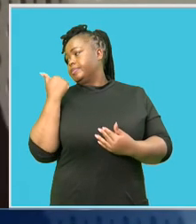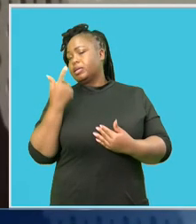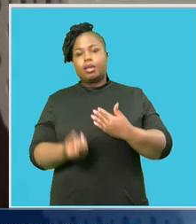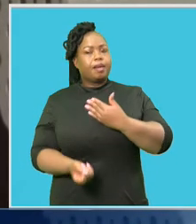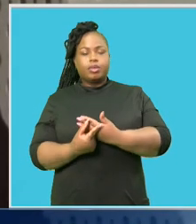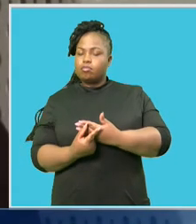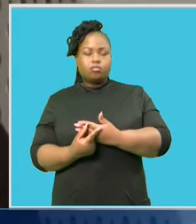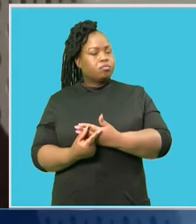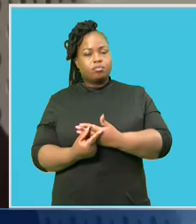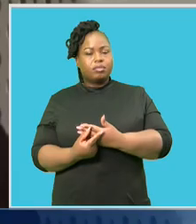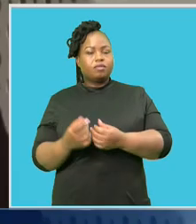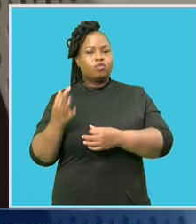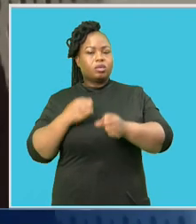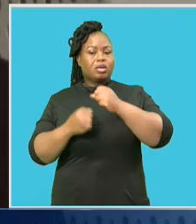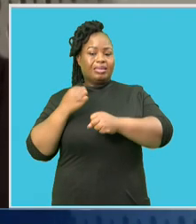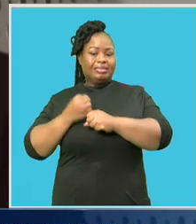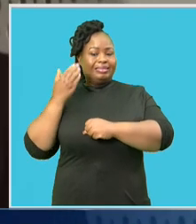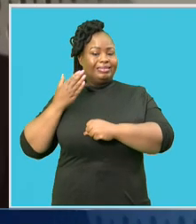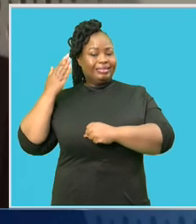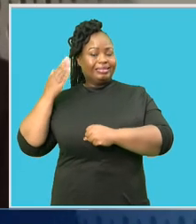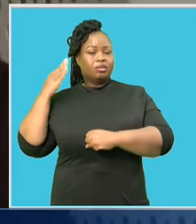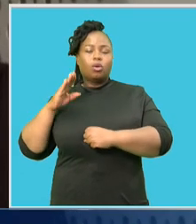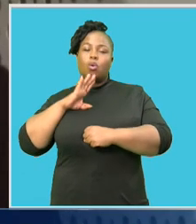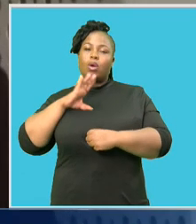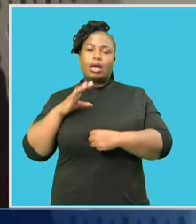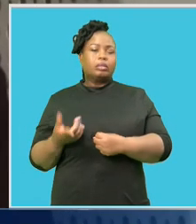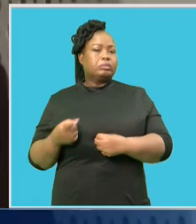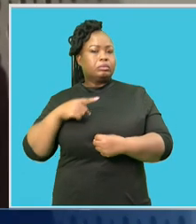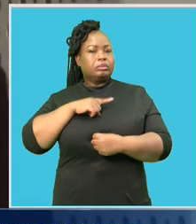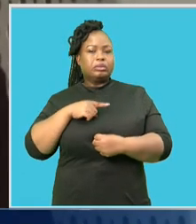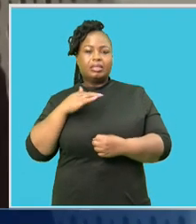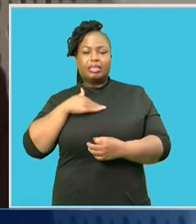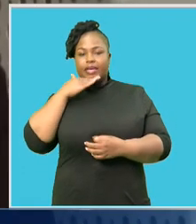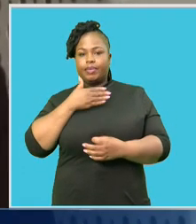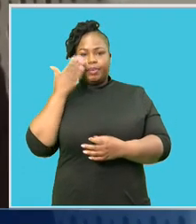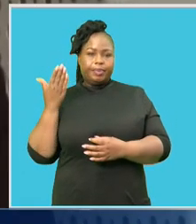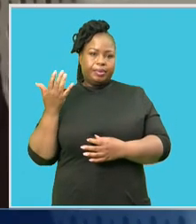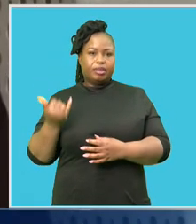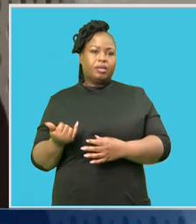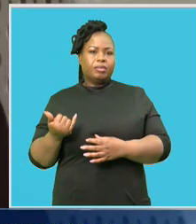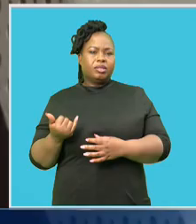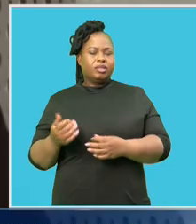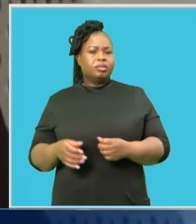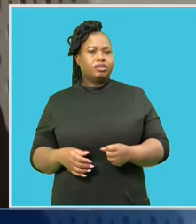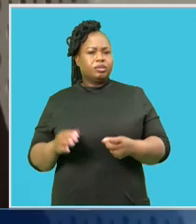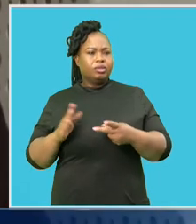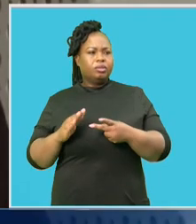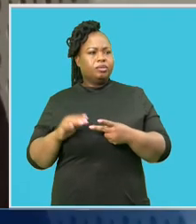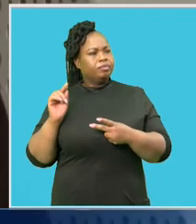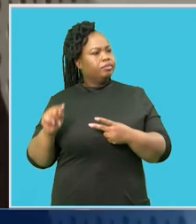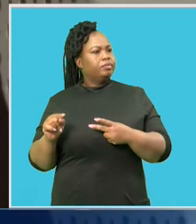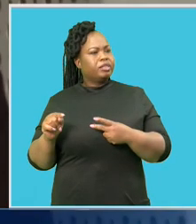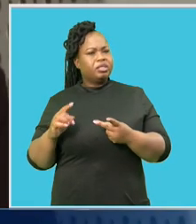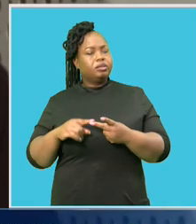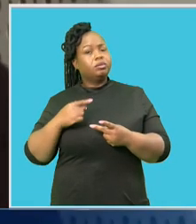But they have been years in the making due to aggressive budget cuts Economic stagnation, fiscal management across